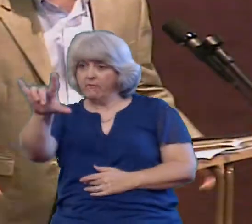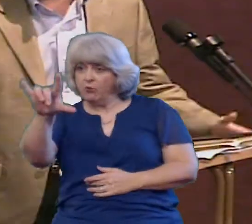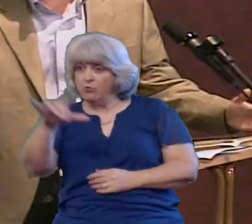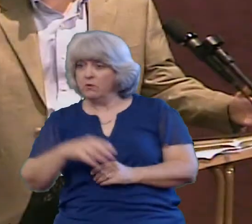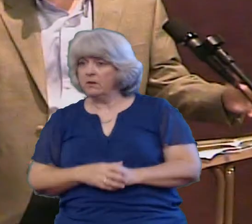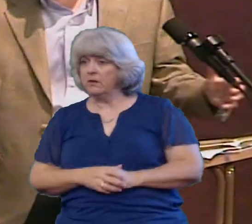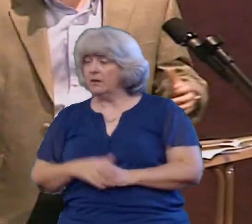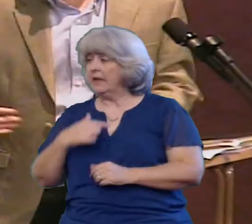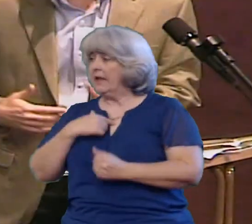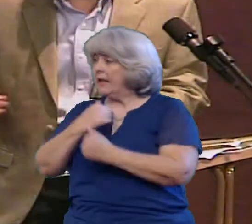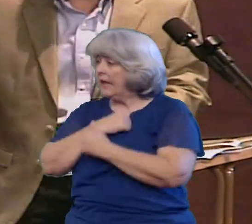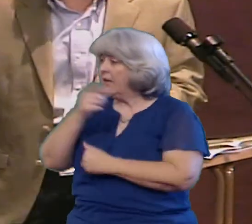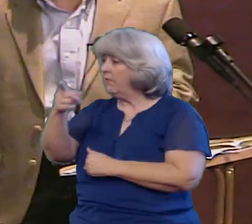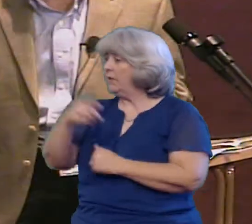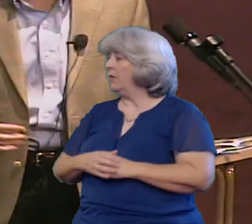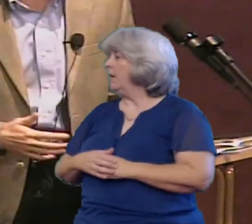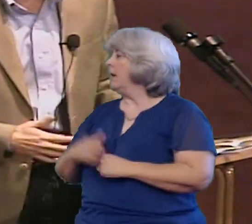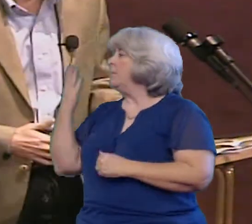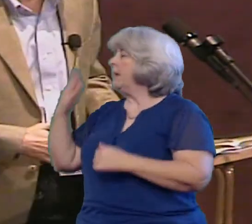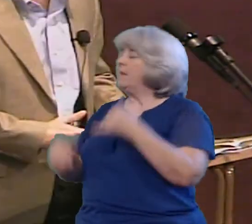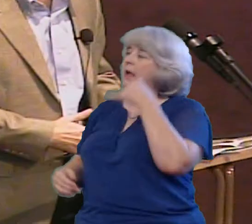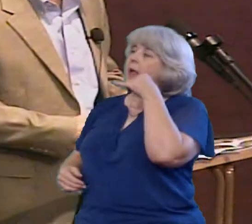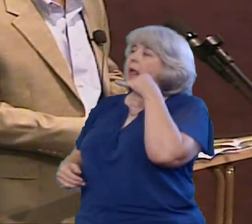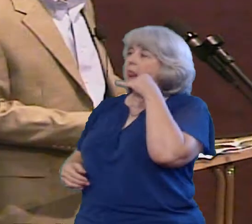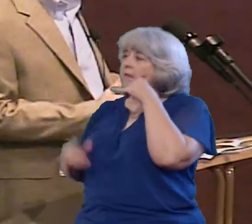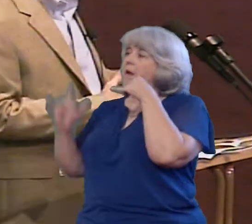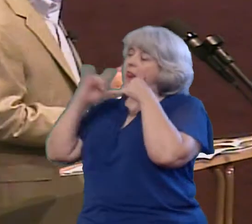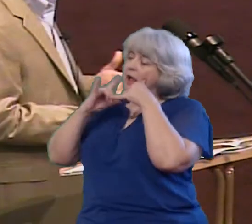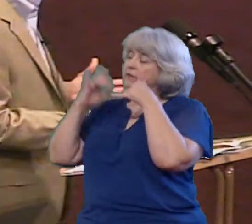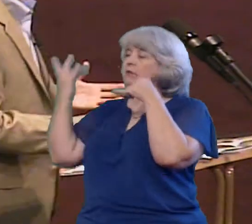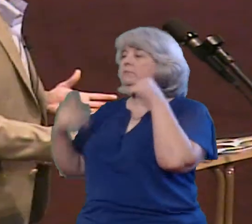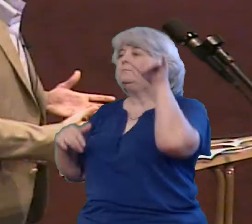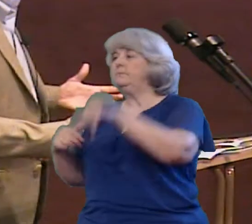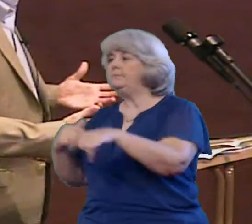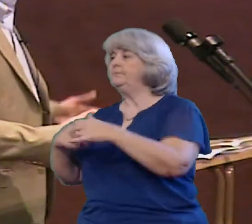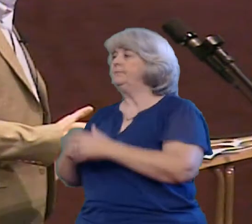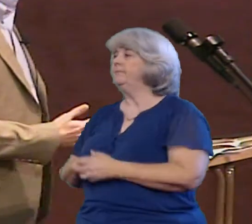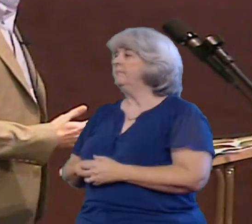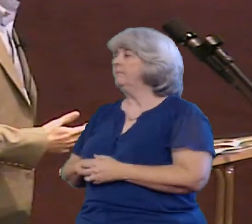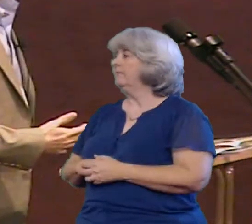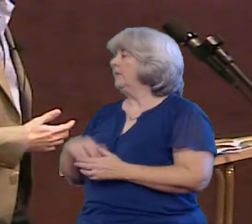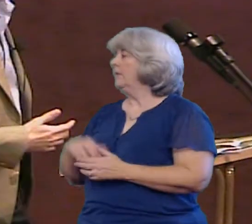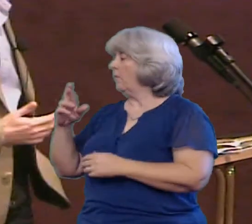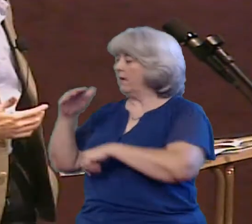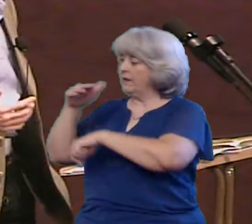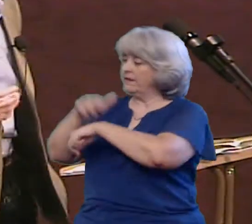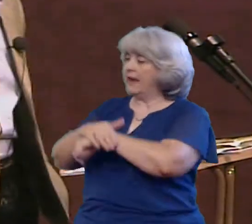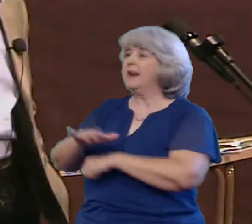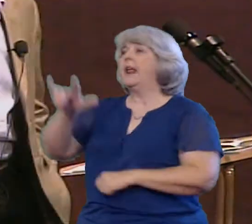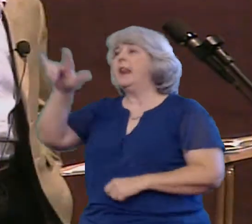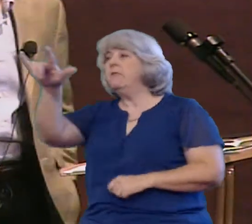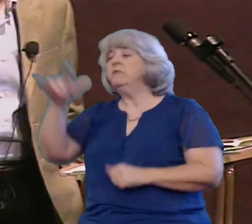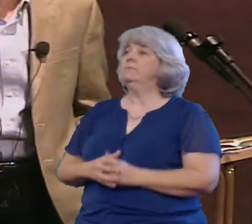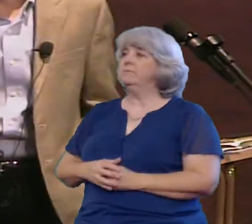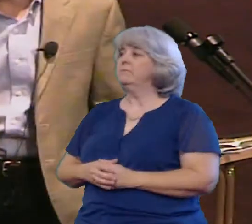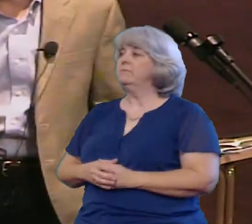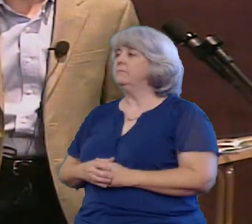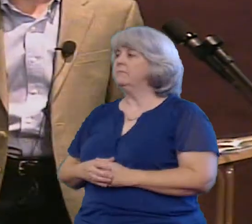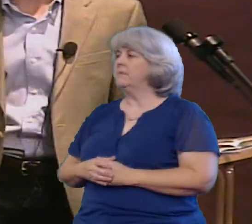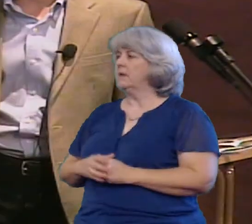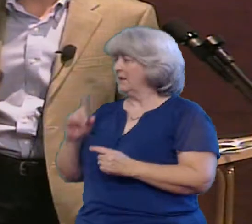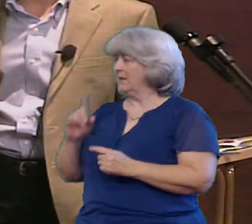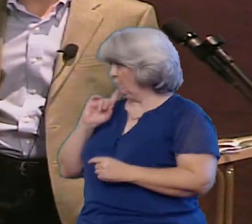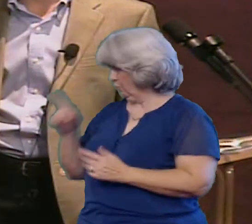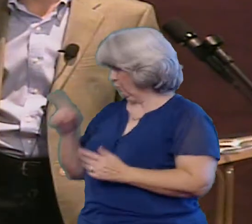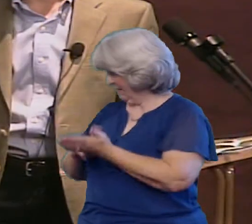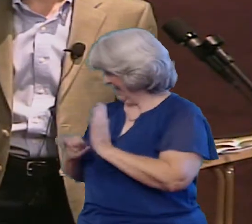Yeah, we tell them maybe when we hang up on our phone calls Or maybe in a text at the end of the day But when we tell them that, do we mean it?